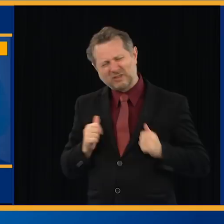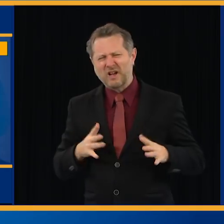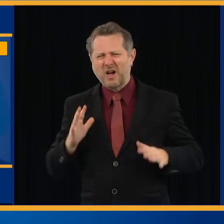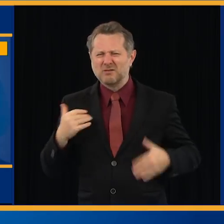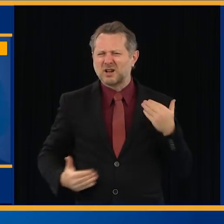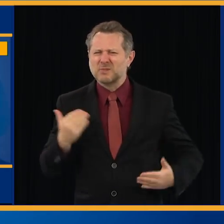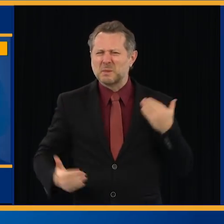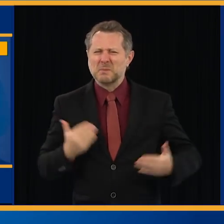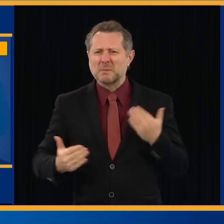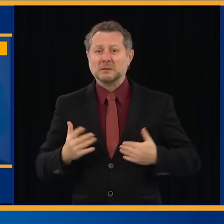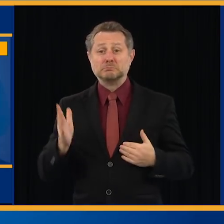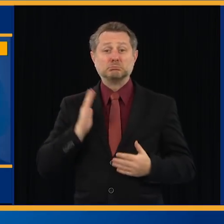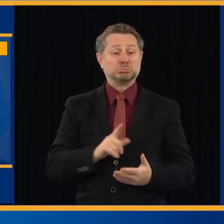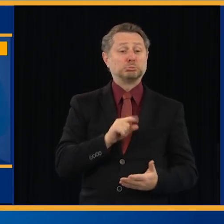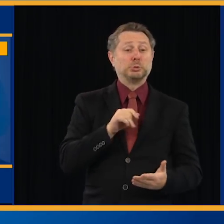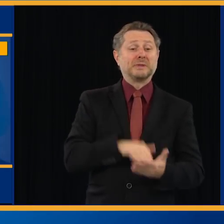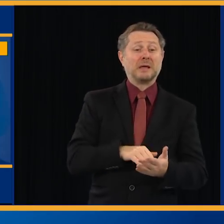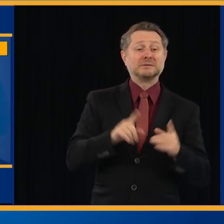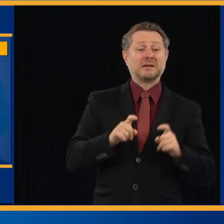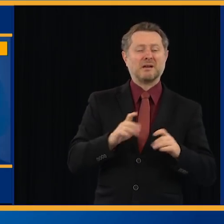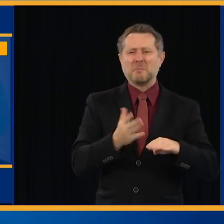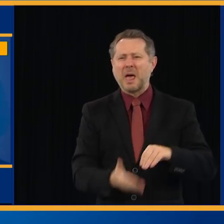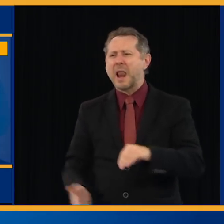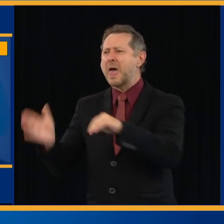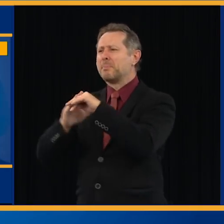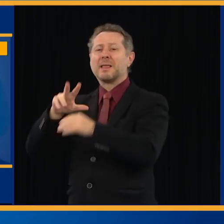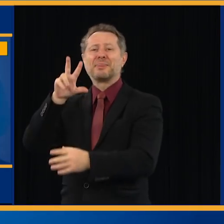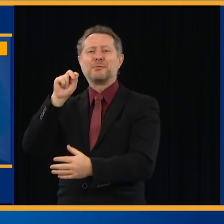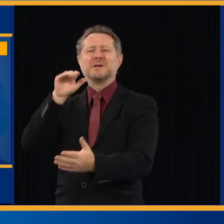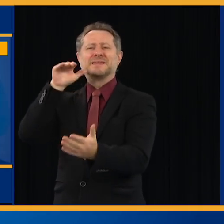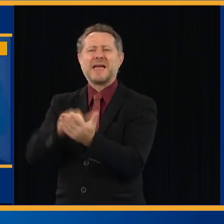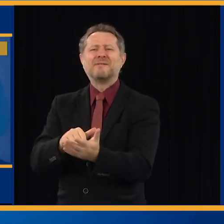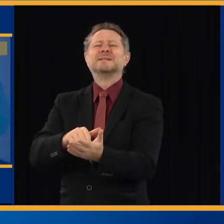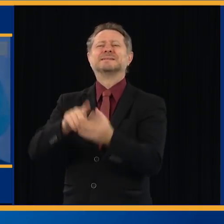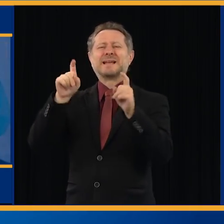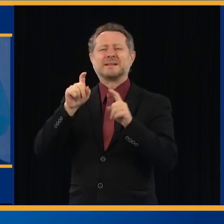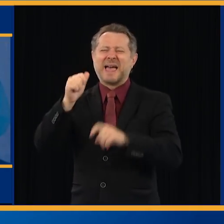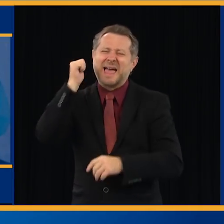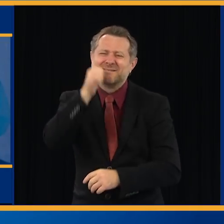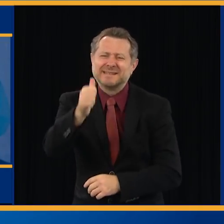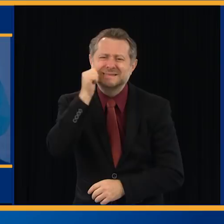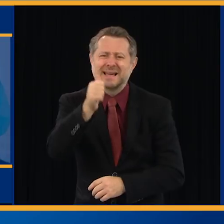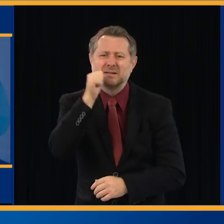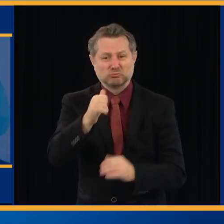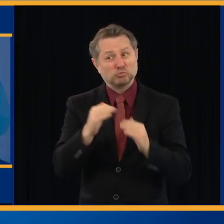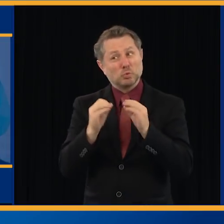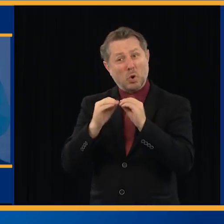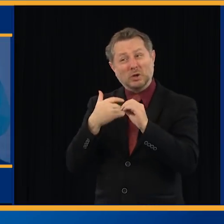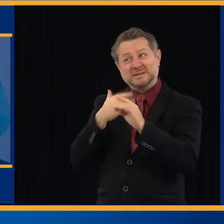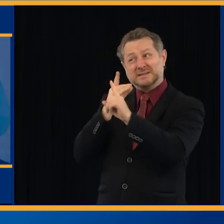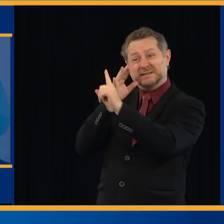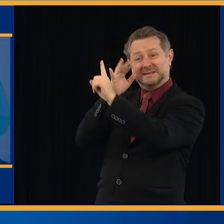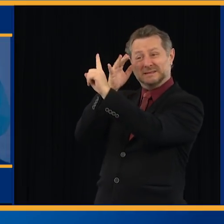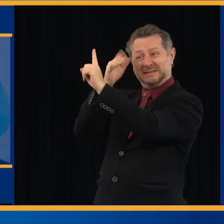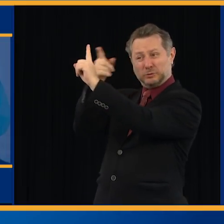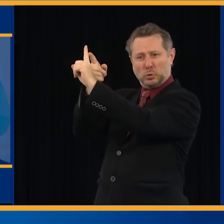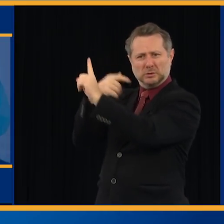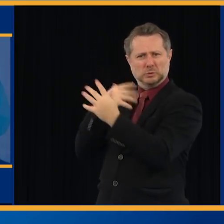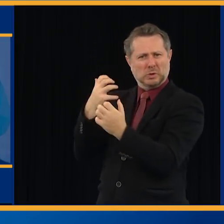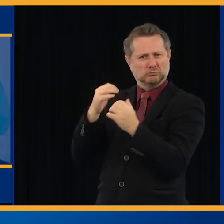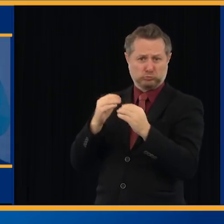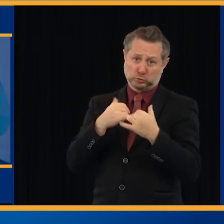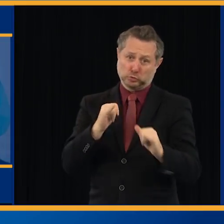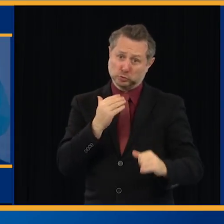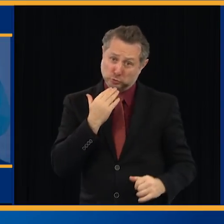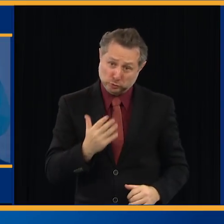tests to about 30,000 tests per day. And we're still ramping up, and that's good. More to do on testing